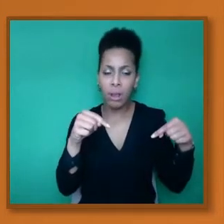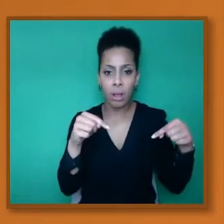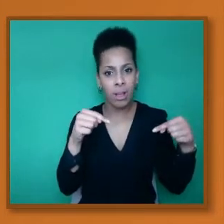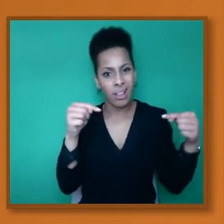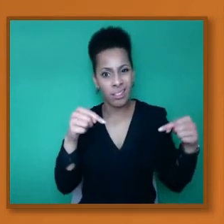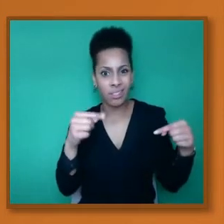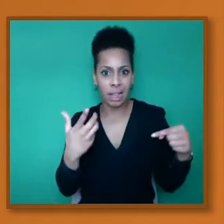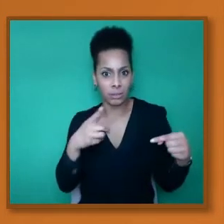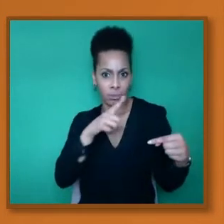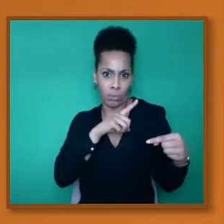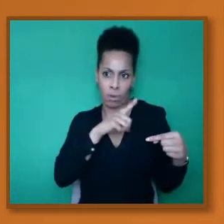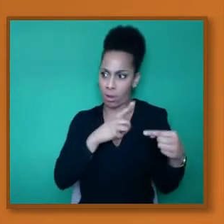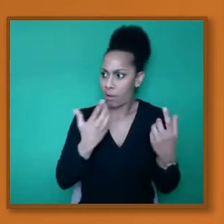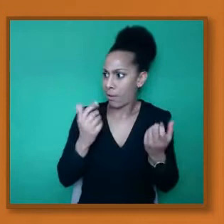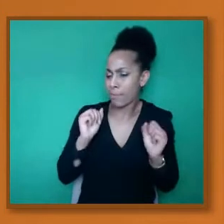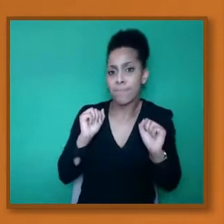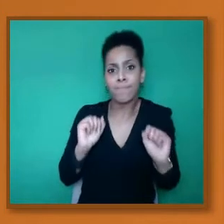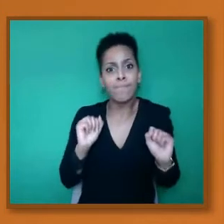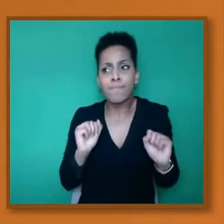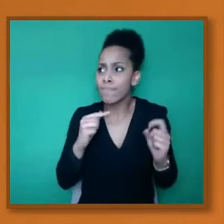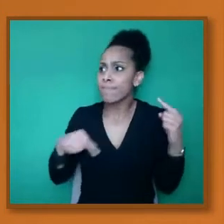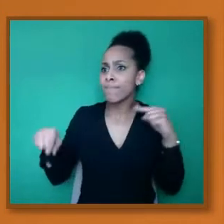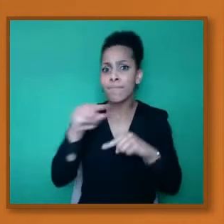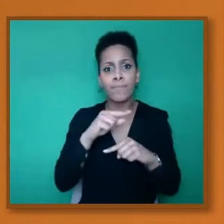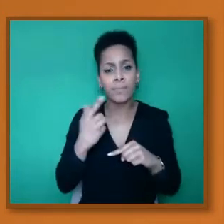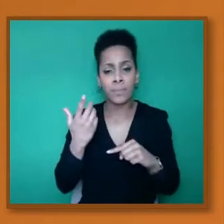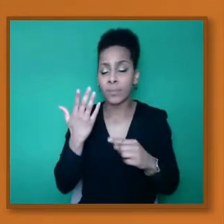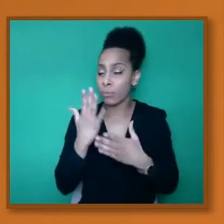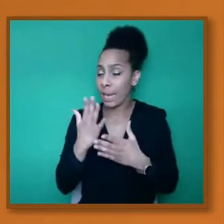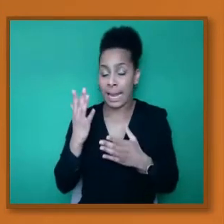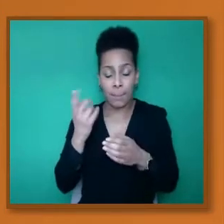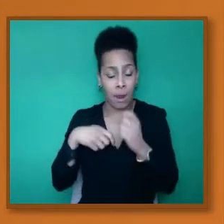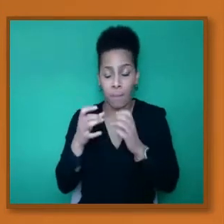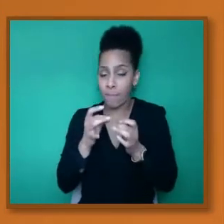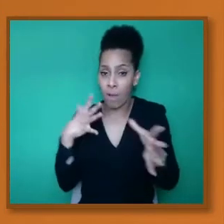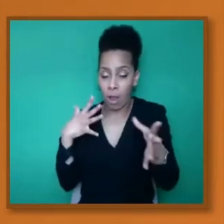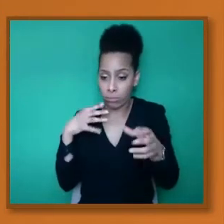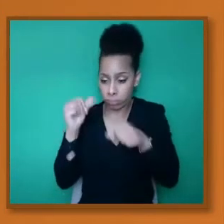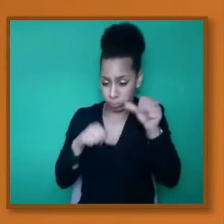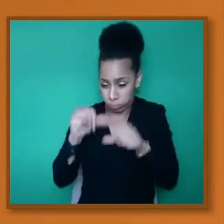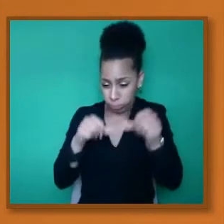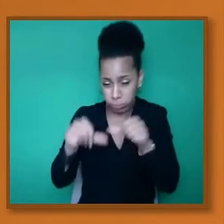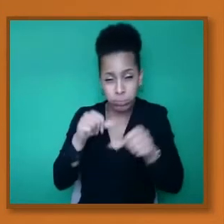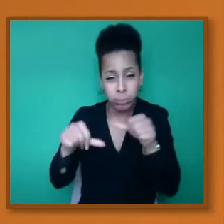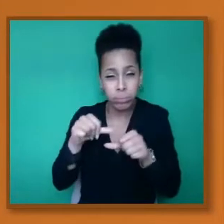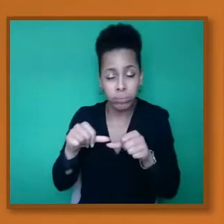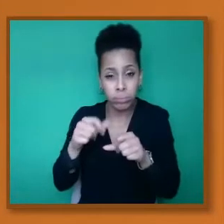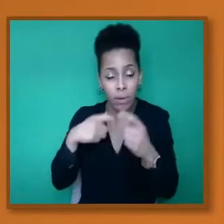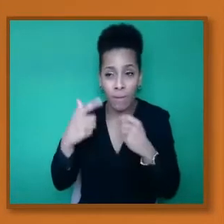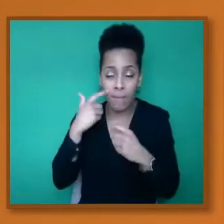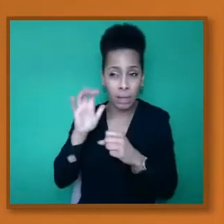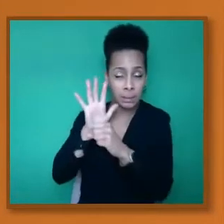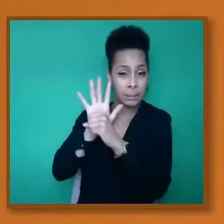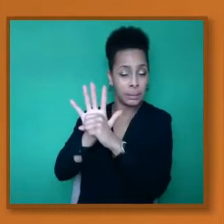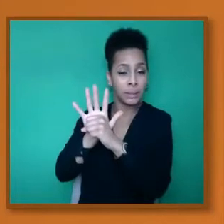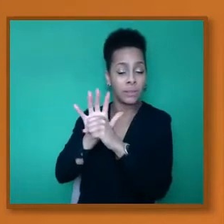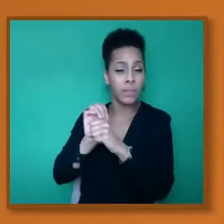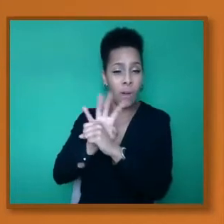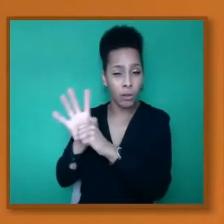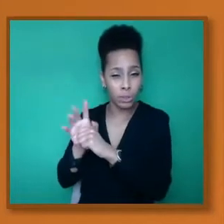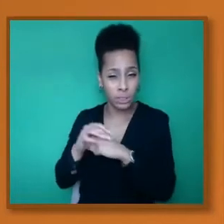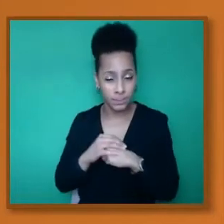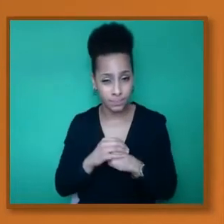part of the speed of the whole process. If we could click through to the next part, please. So we've got